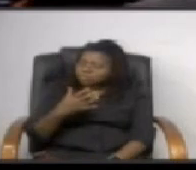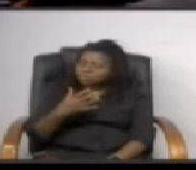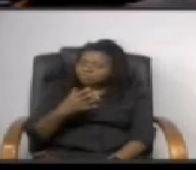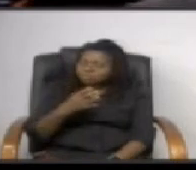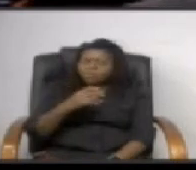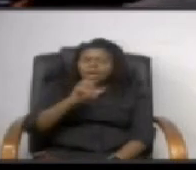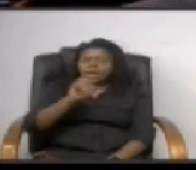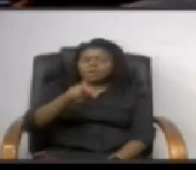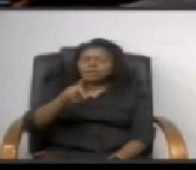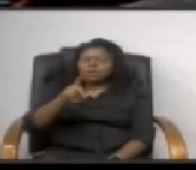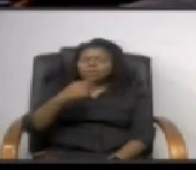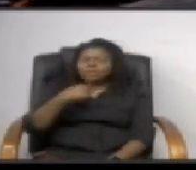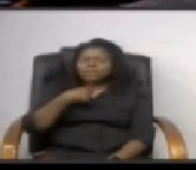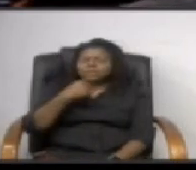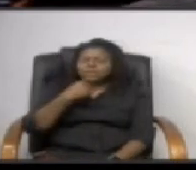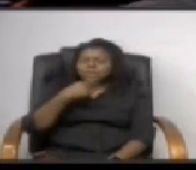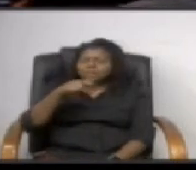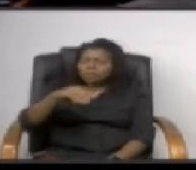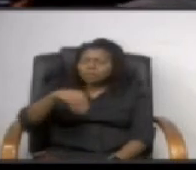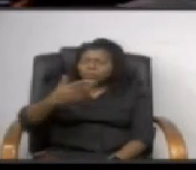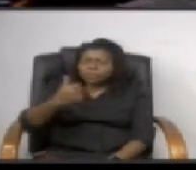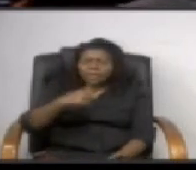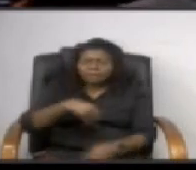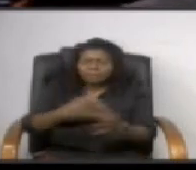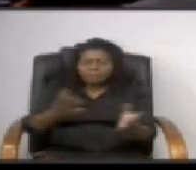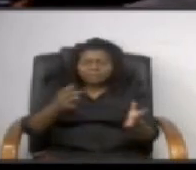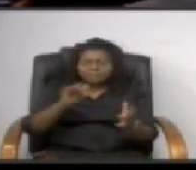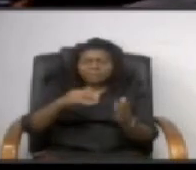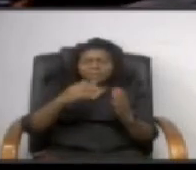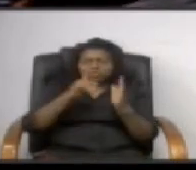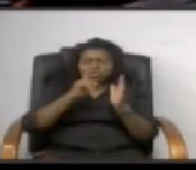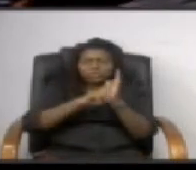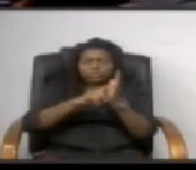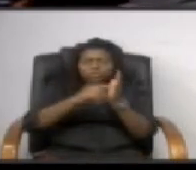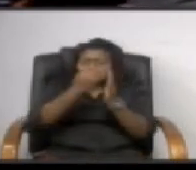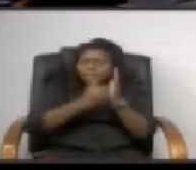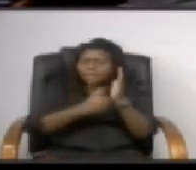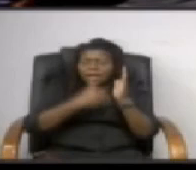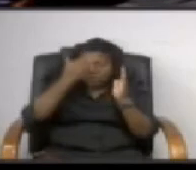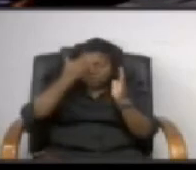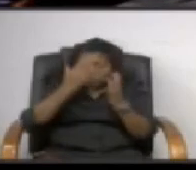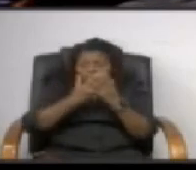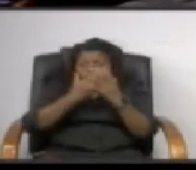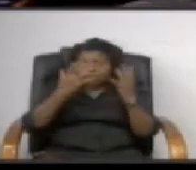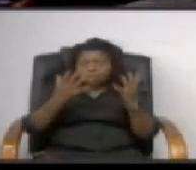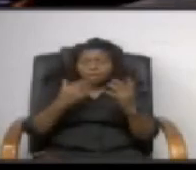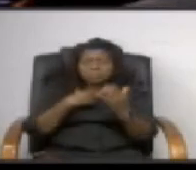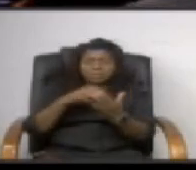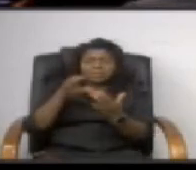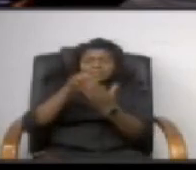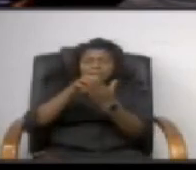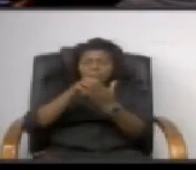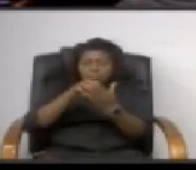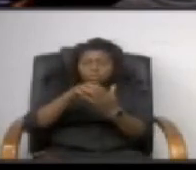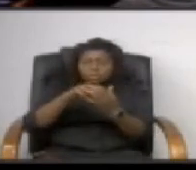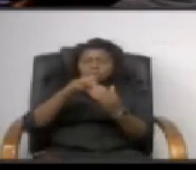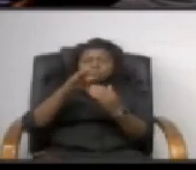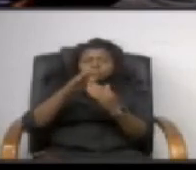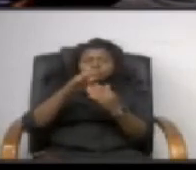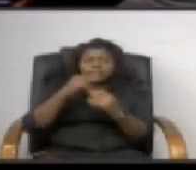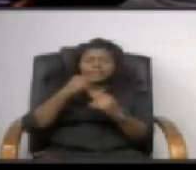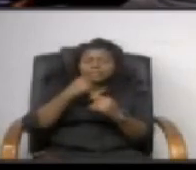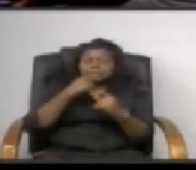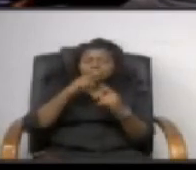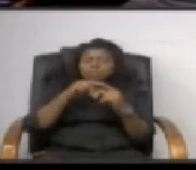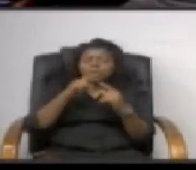i also handed this out to this is research um listing so you could look at it i know there's a lot in the top one was what you were just talking about saying when it